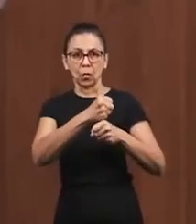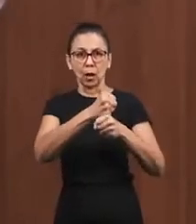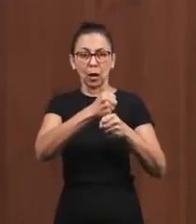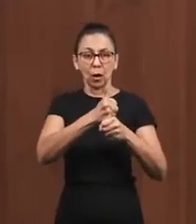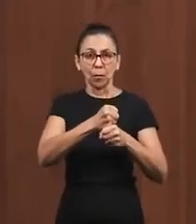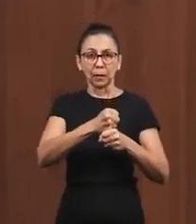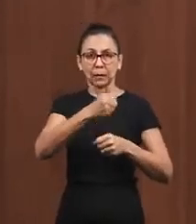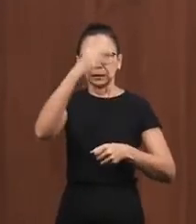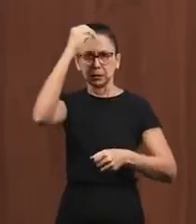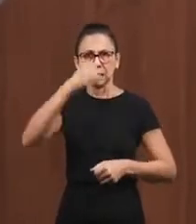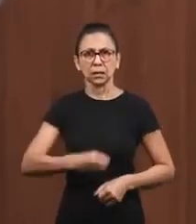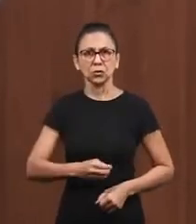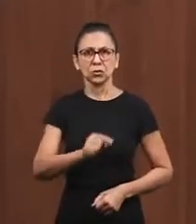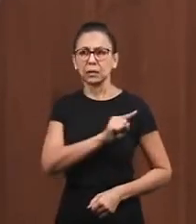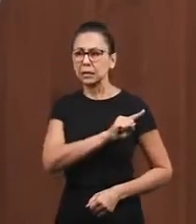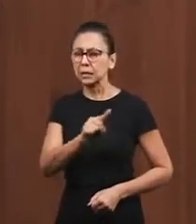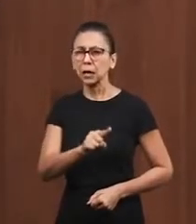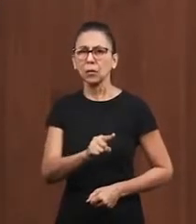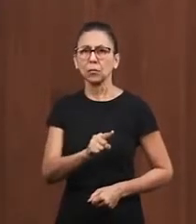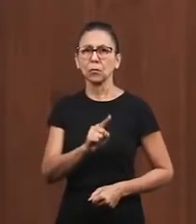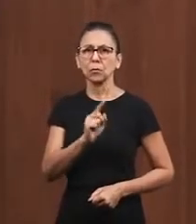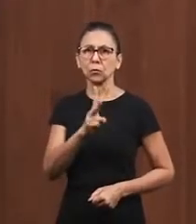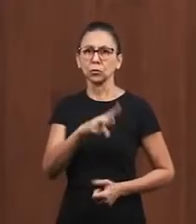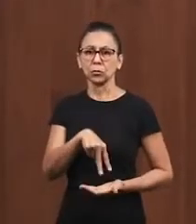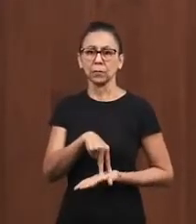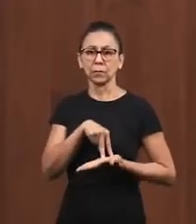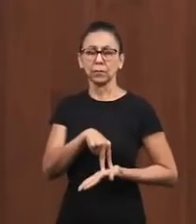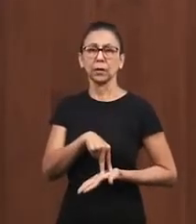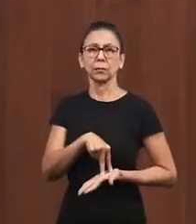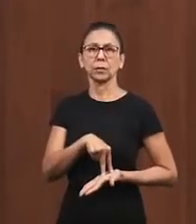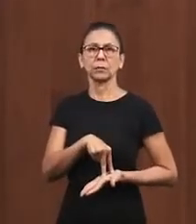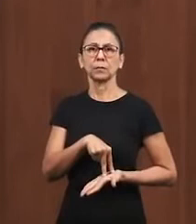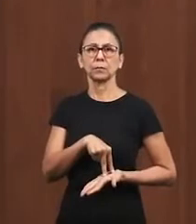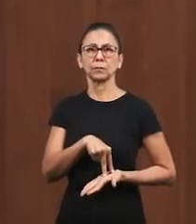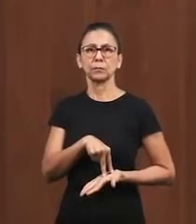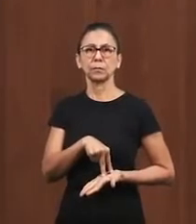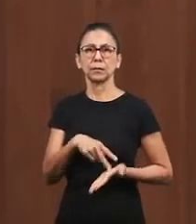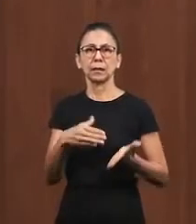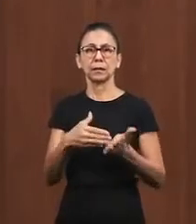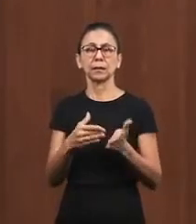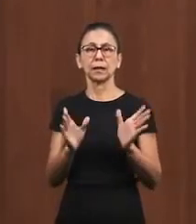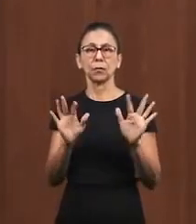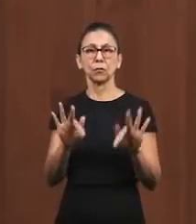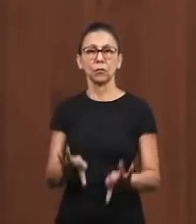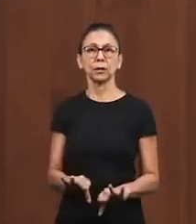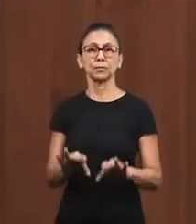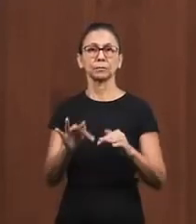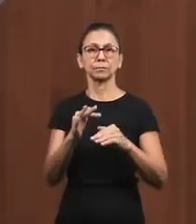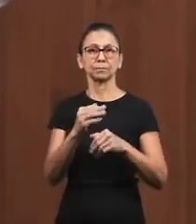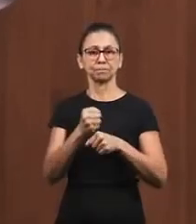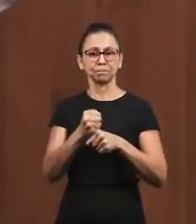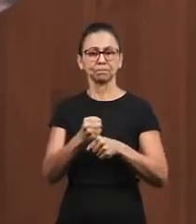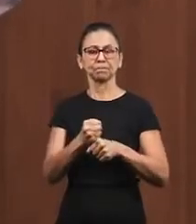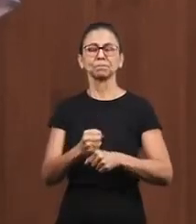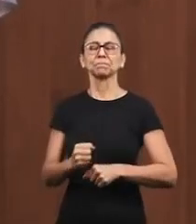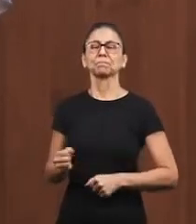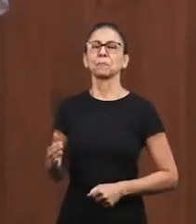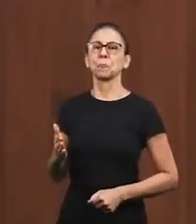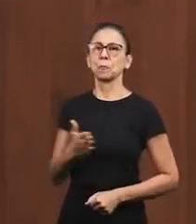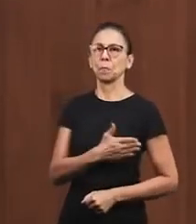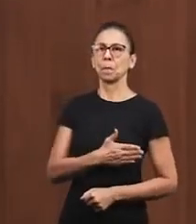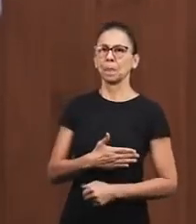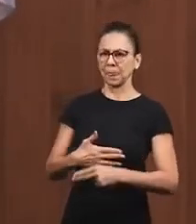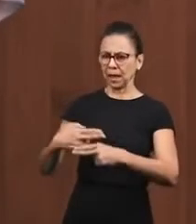end without being dismayed we are learning of the story of Nehemiah God put in Nehemiah's